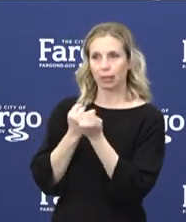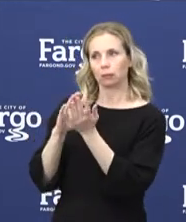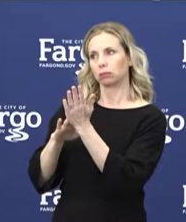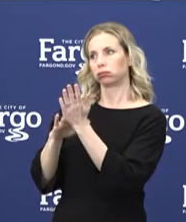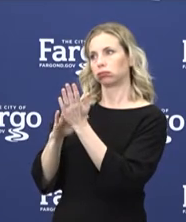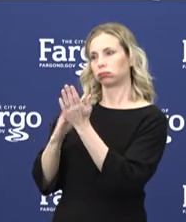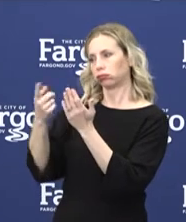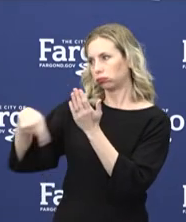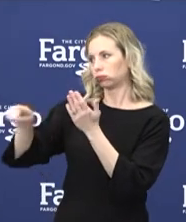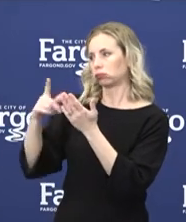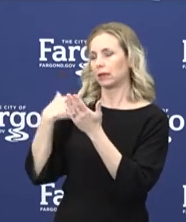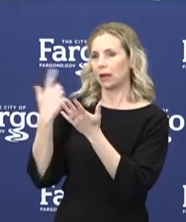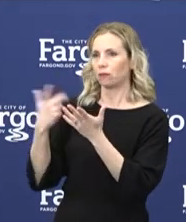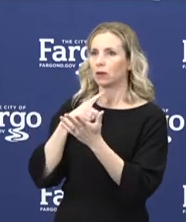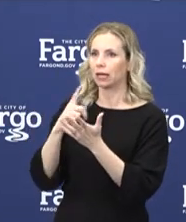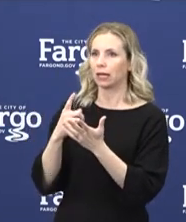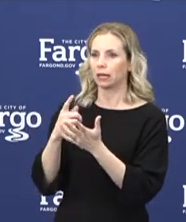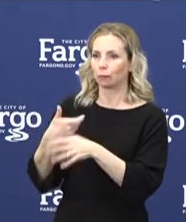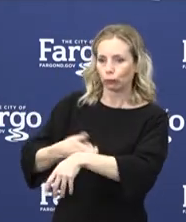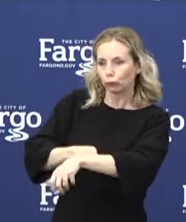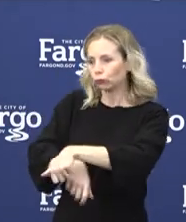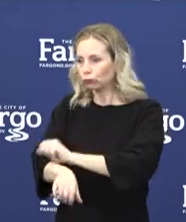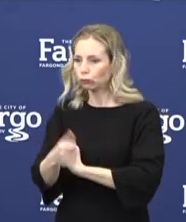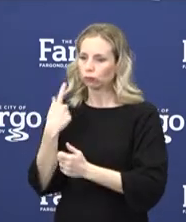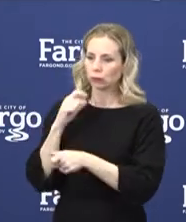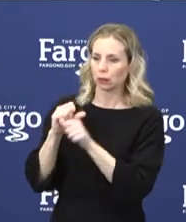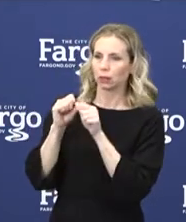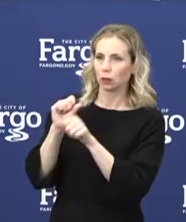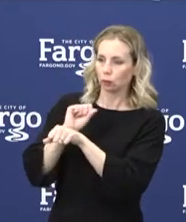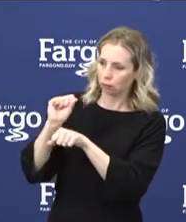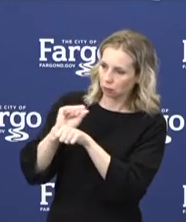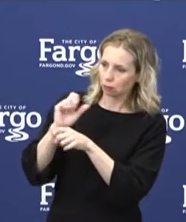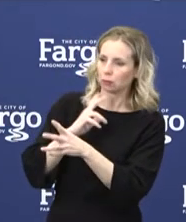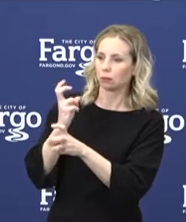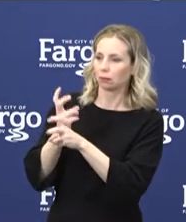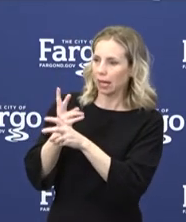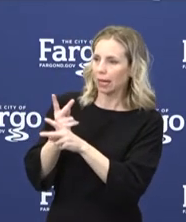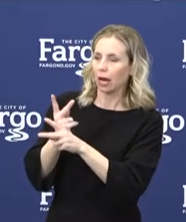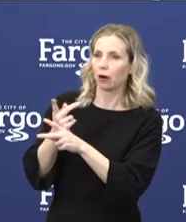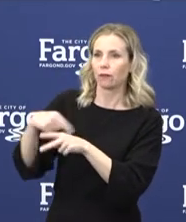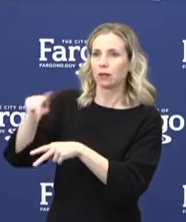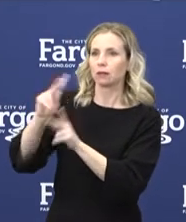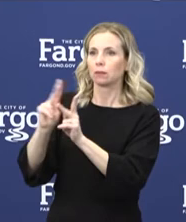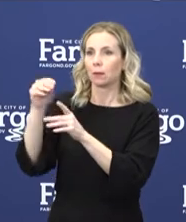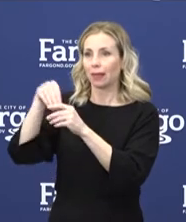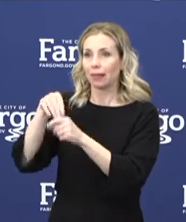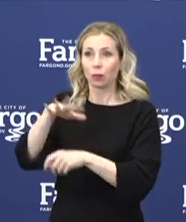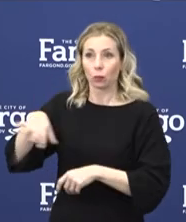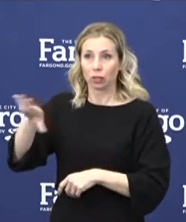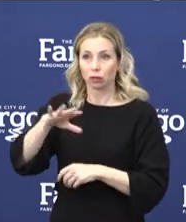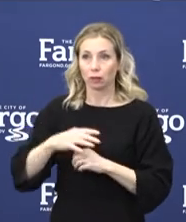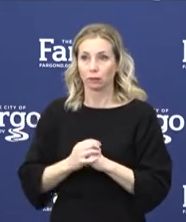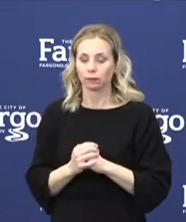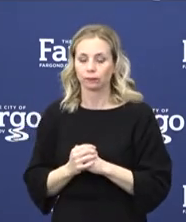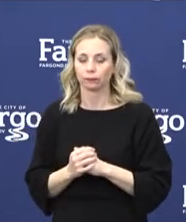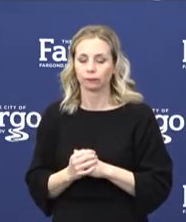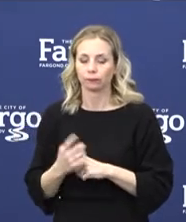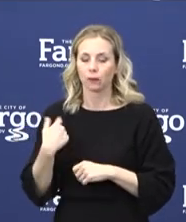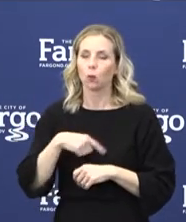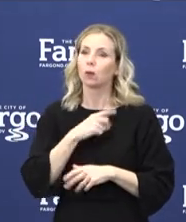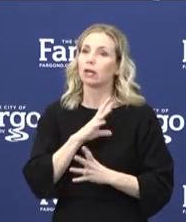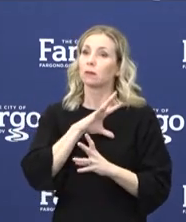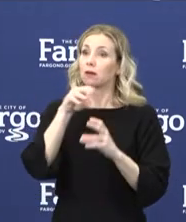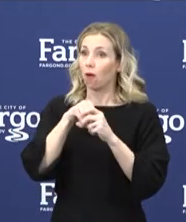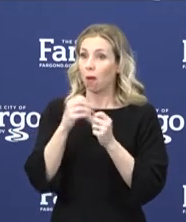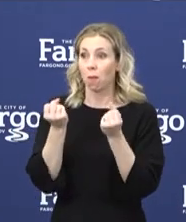to continue to take care of these patients within our region. We've participated in a number of trials